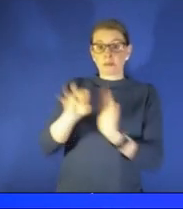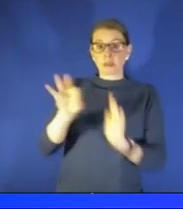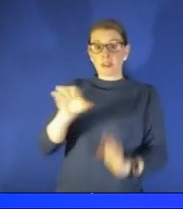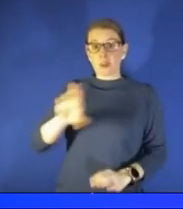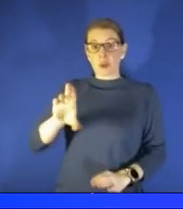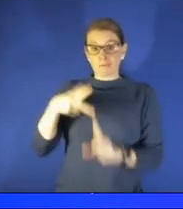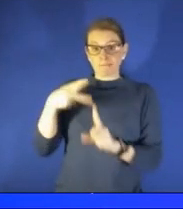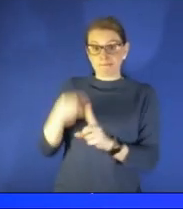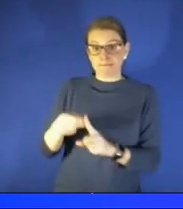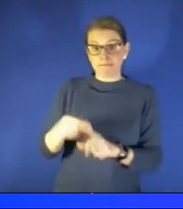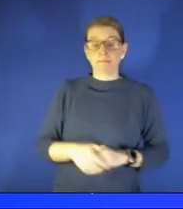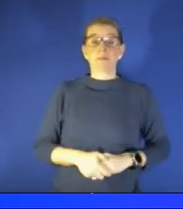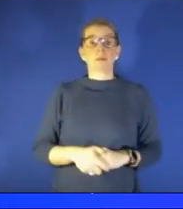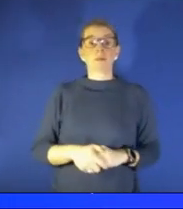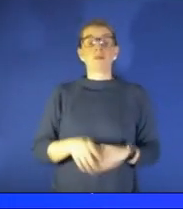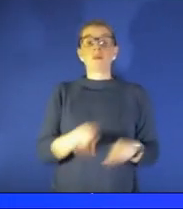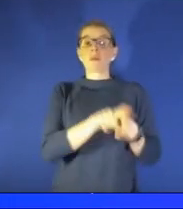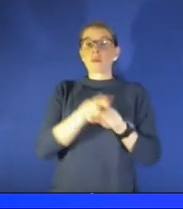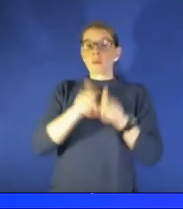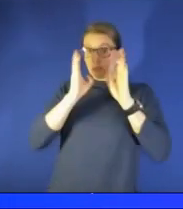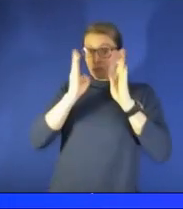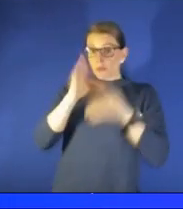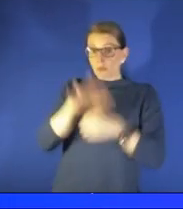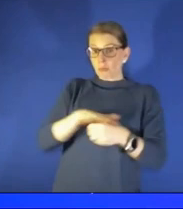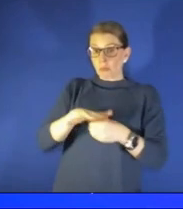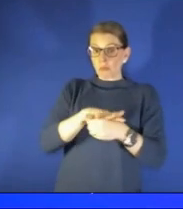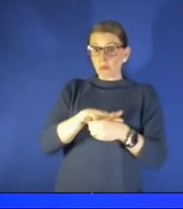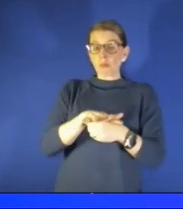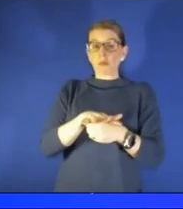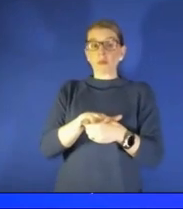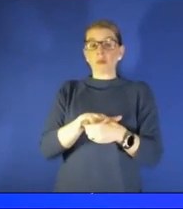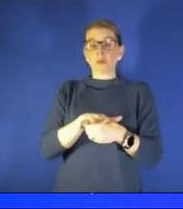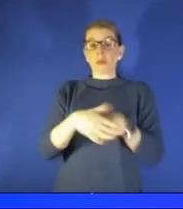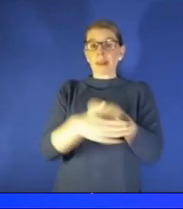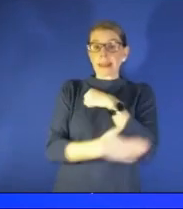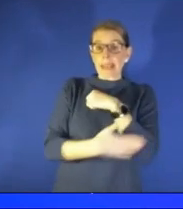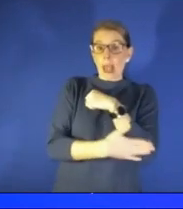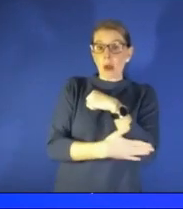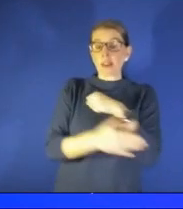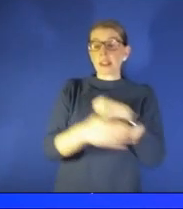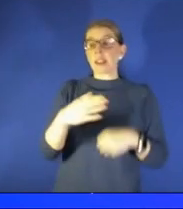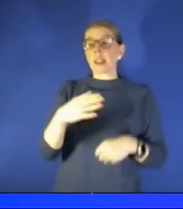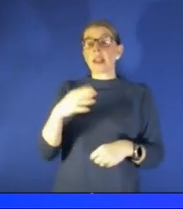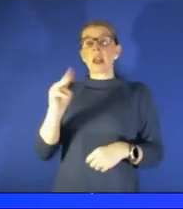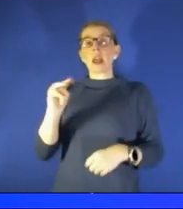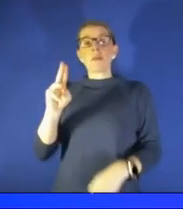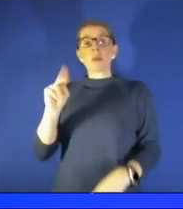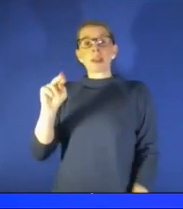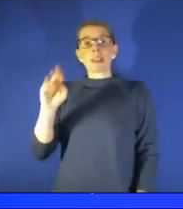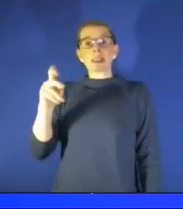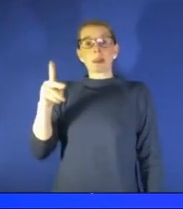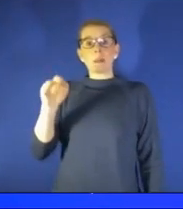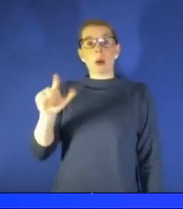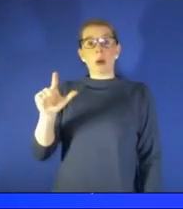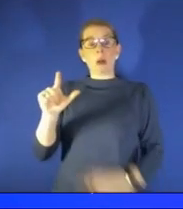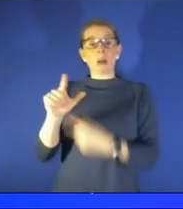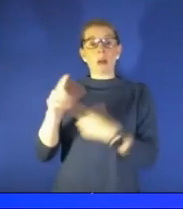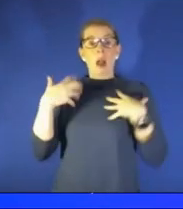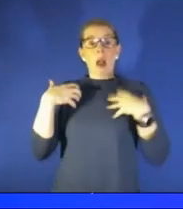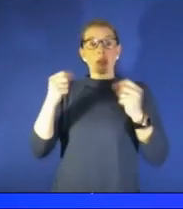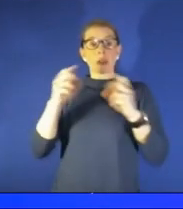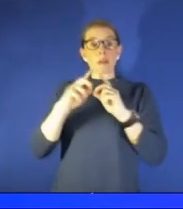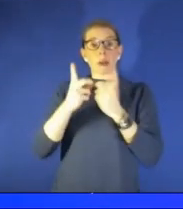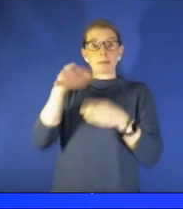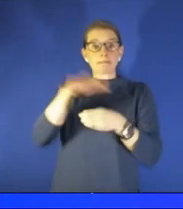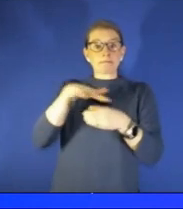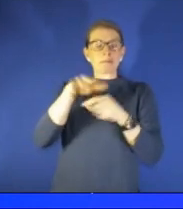and then pay attention to the local uh county and municipal health department guidelines regarding masking and social distancing wherever you're at depending on